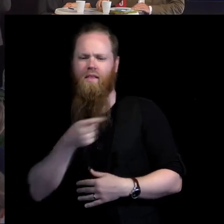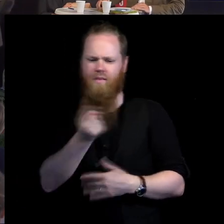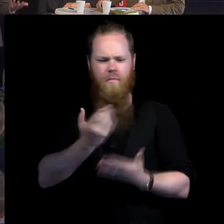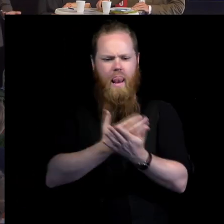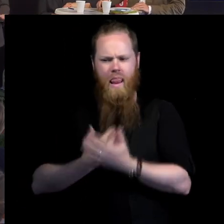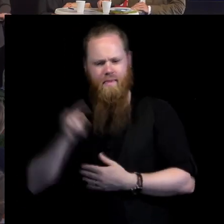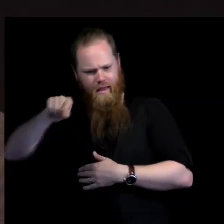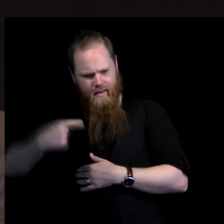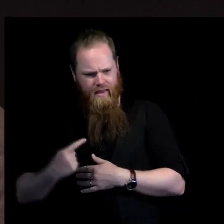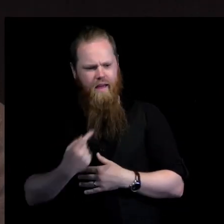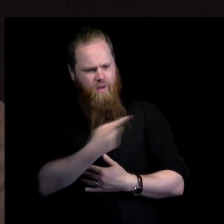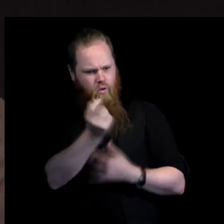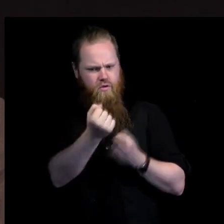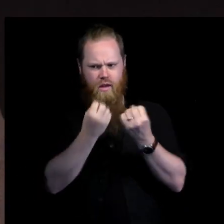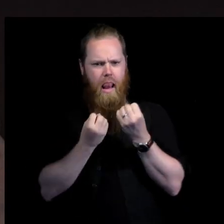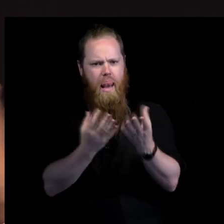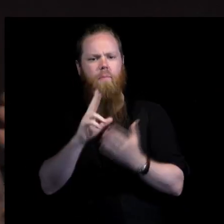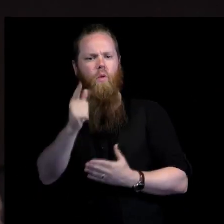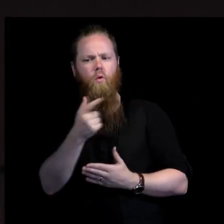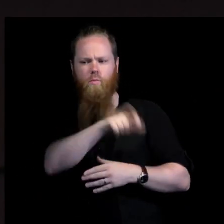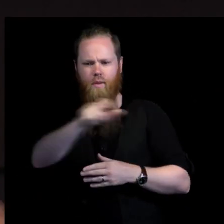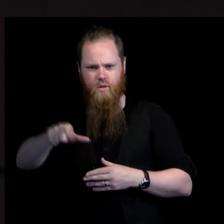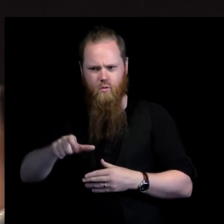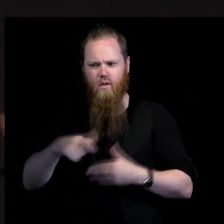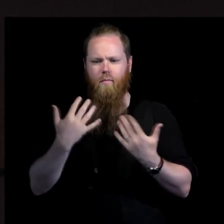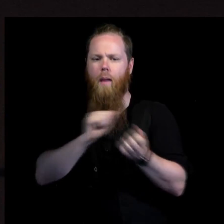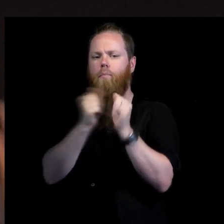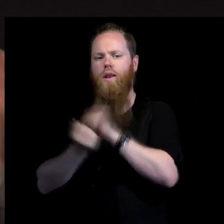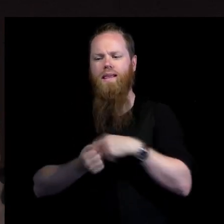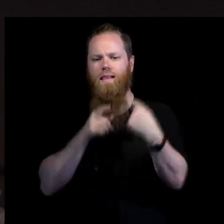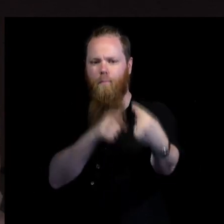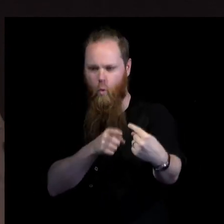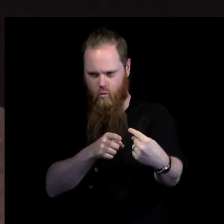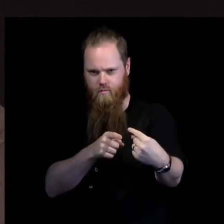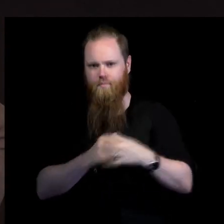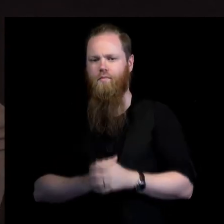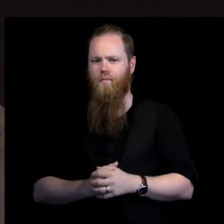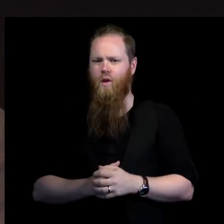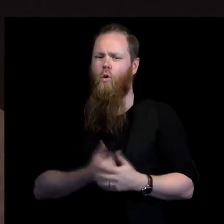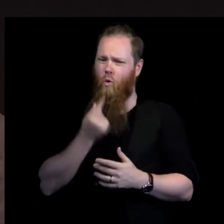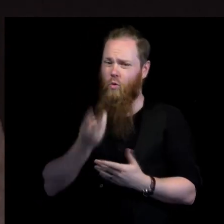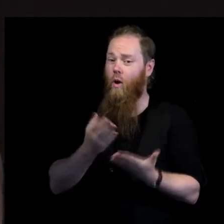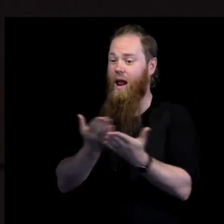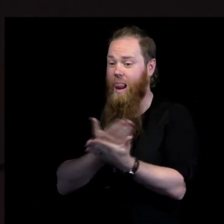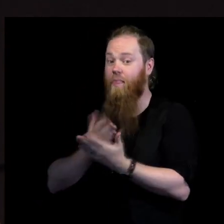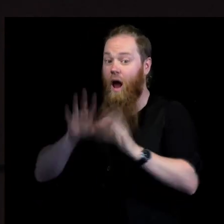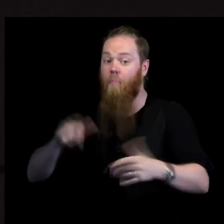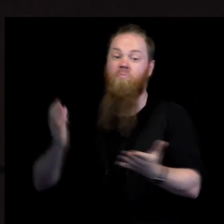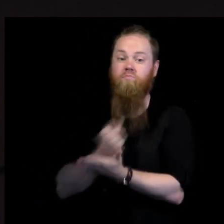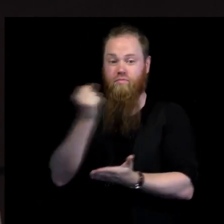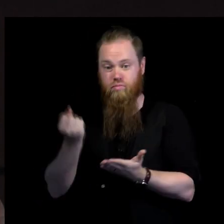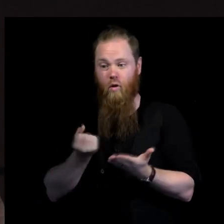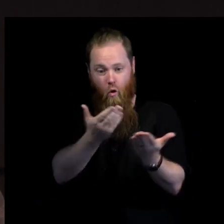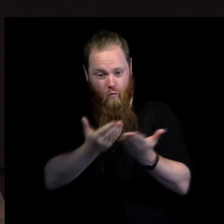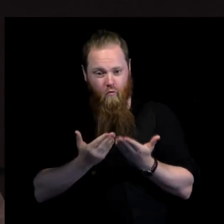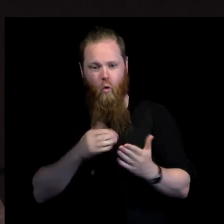who may be their political opponents. And depending on the power structures of the different countries, achieve that. So there's a number of different violations happening.